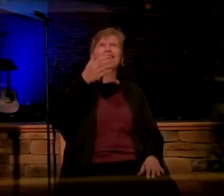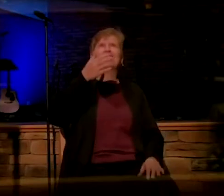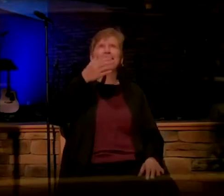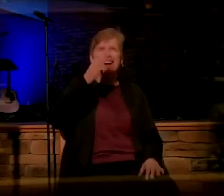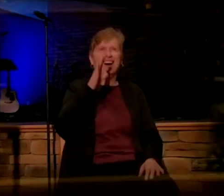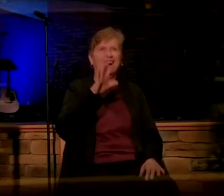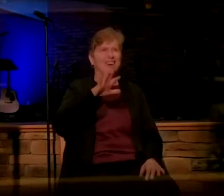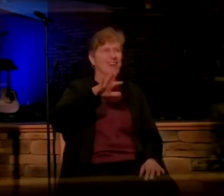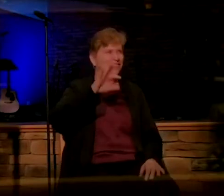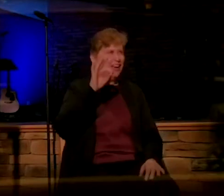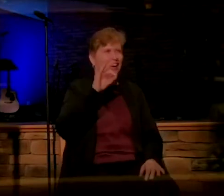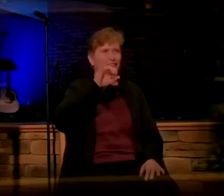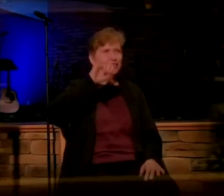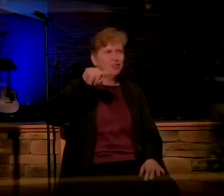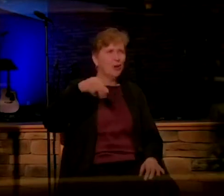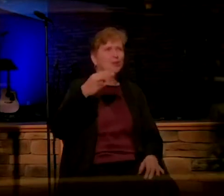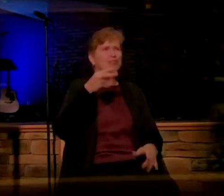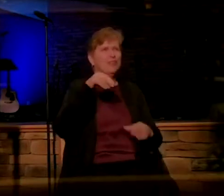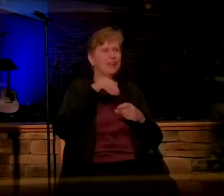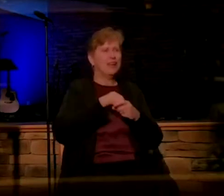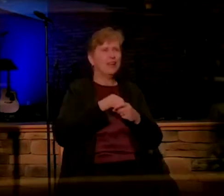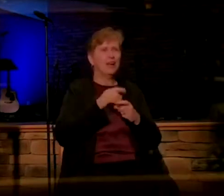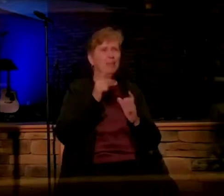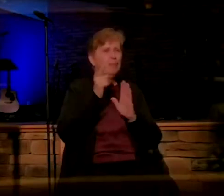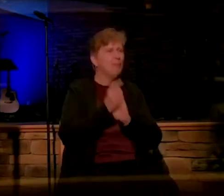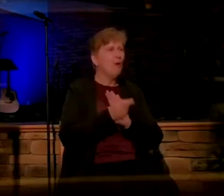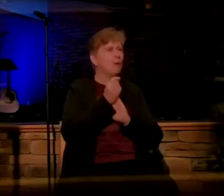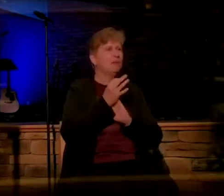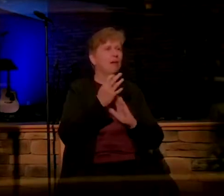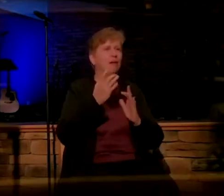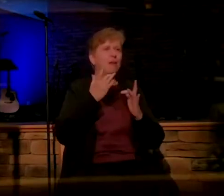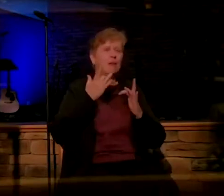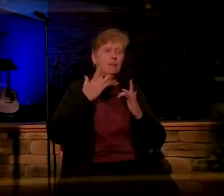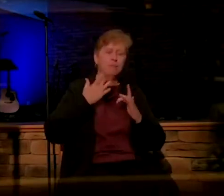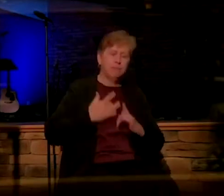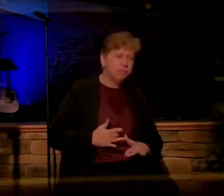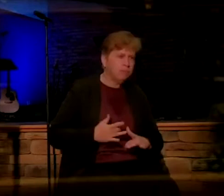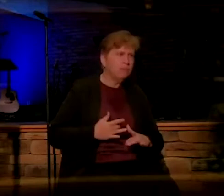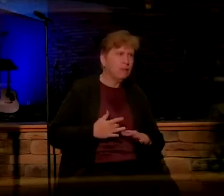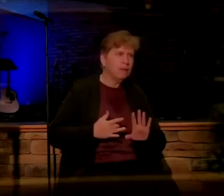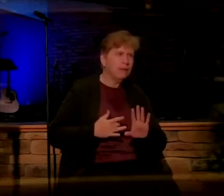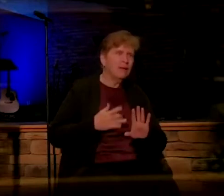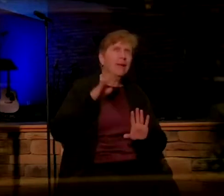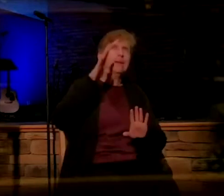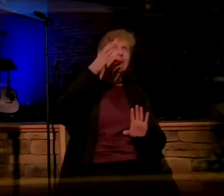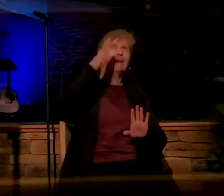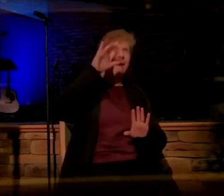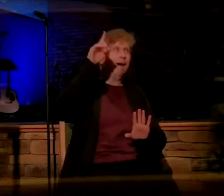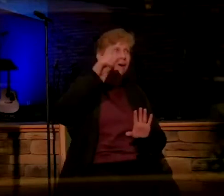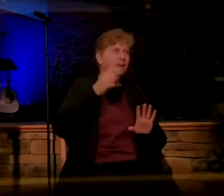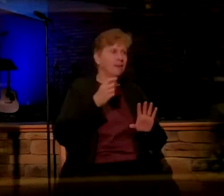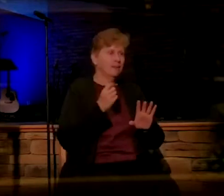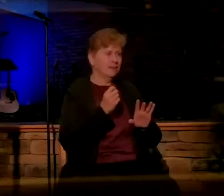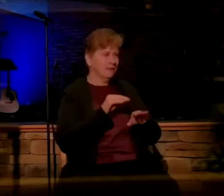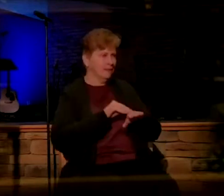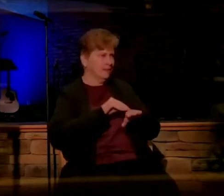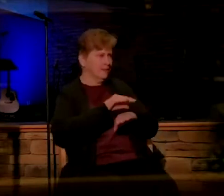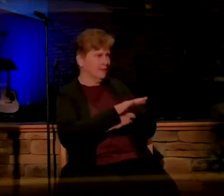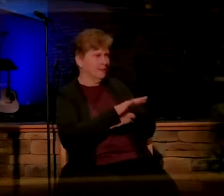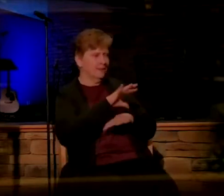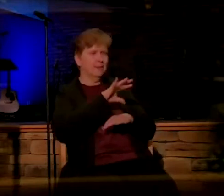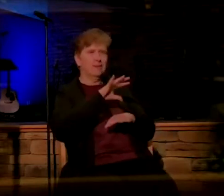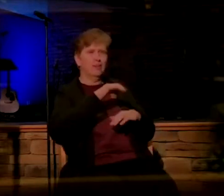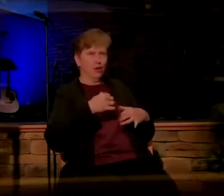moment of despair and God made him courageous. All through the scriptures, God would do that